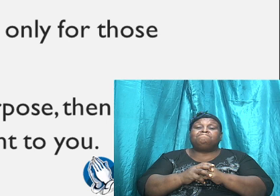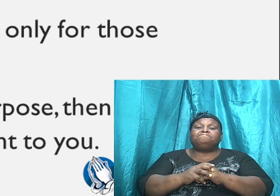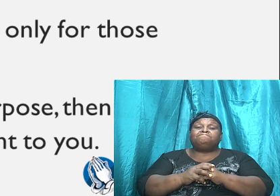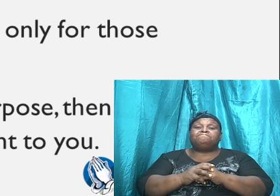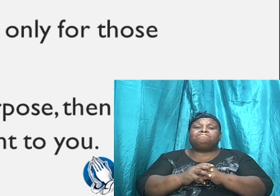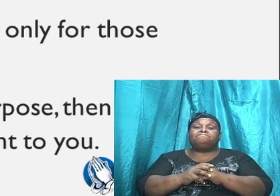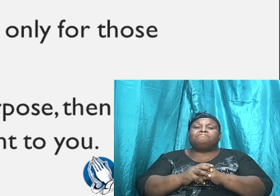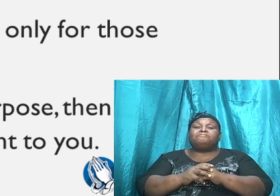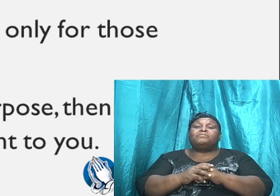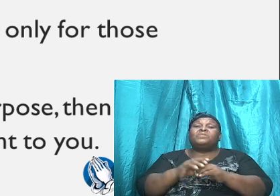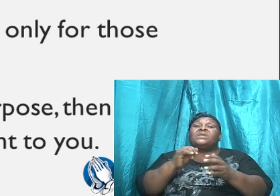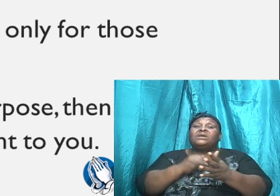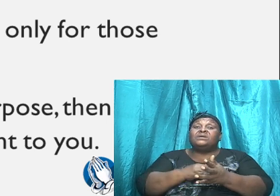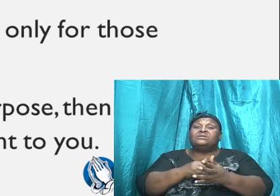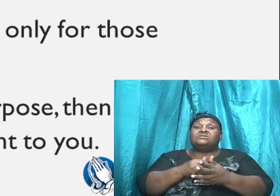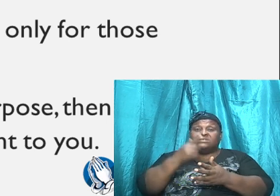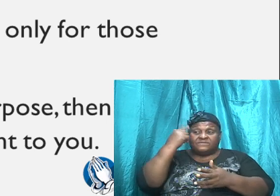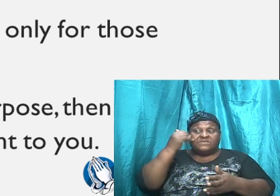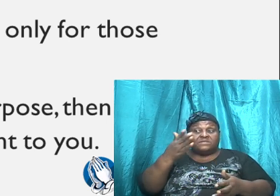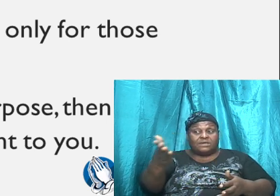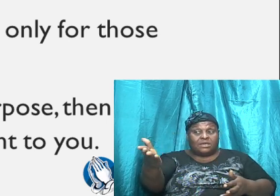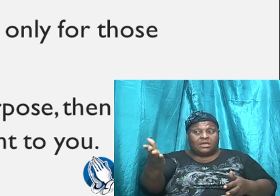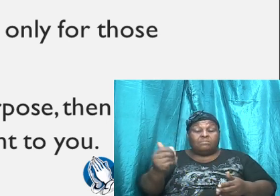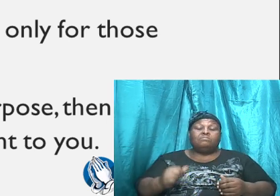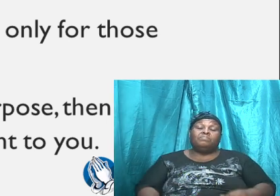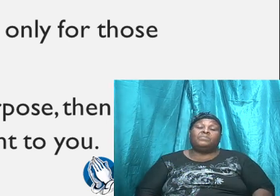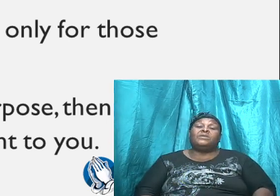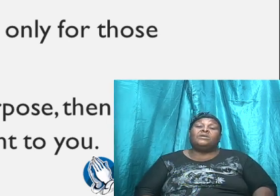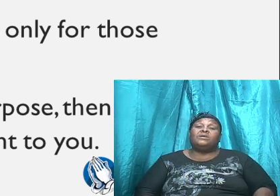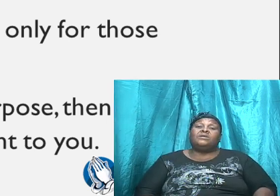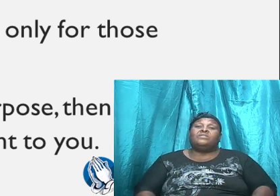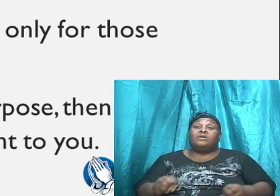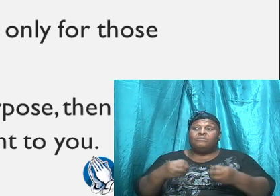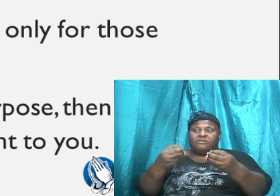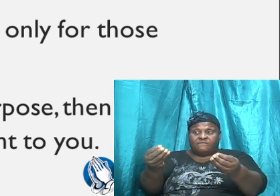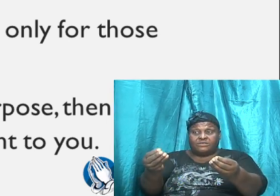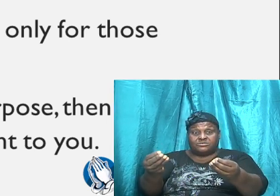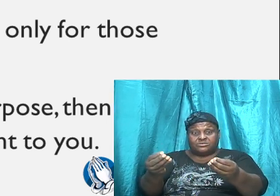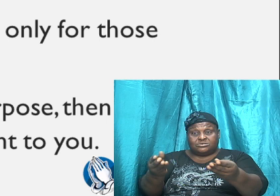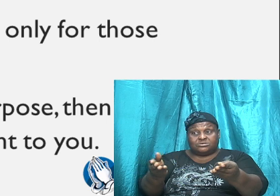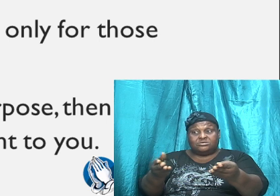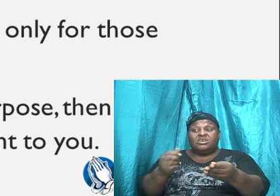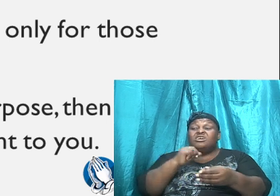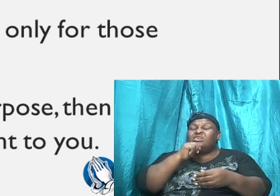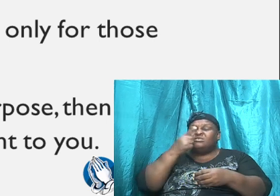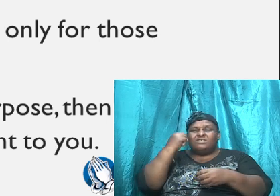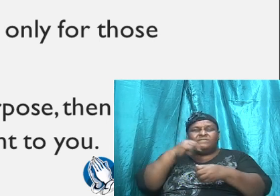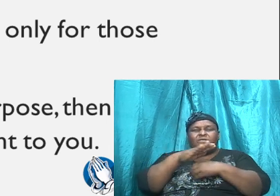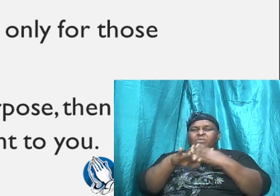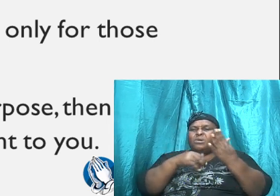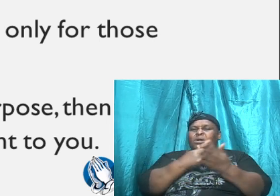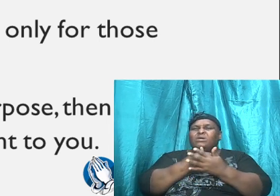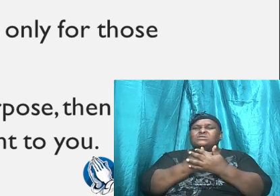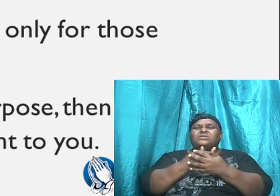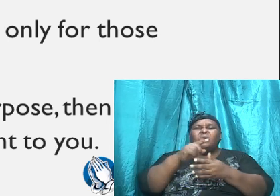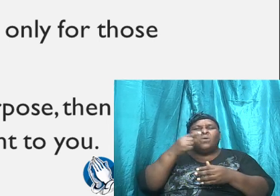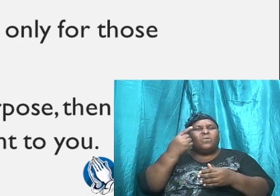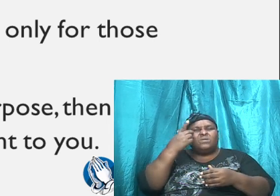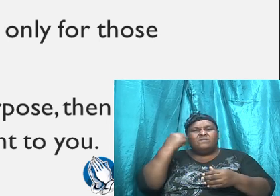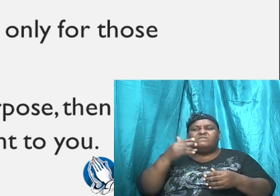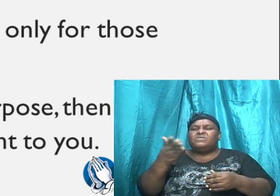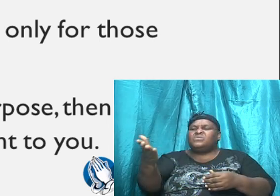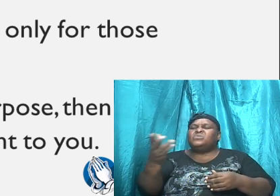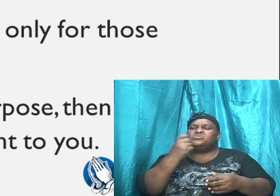It is for them, note that the provision is not for all, it is only for those who love